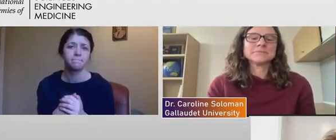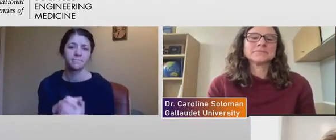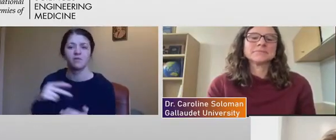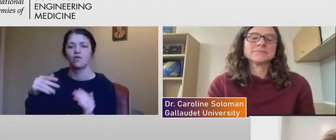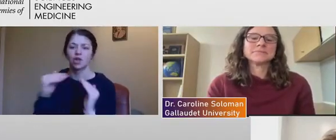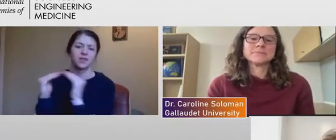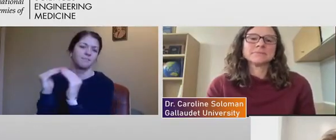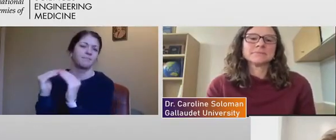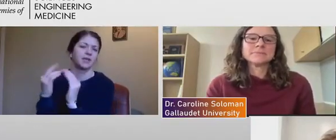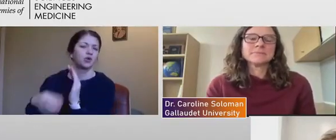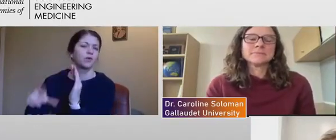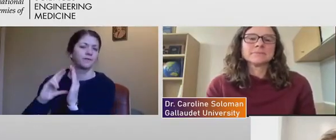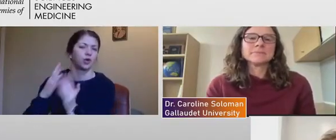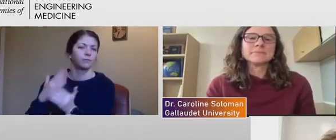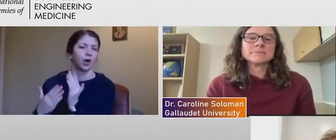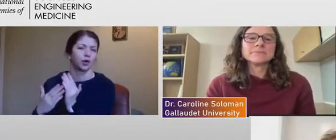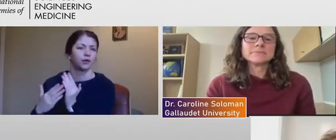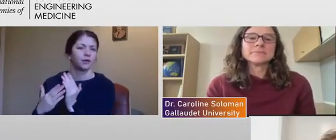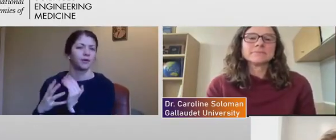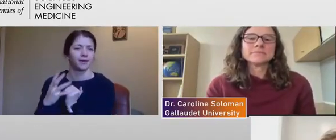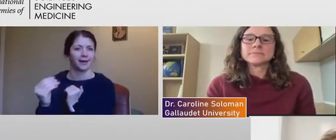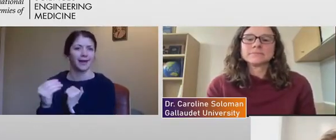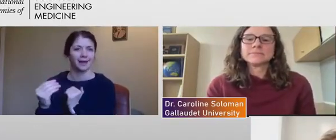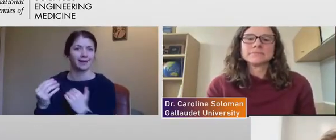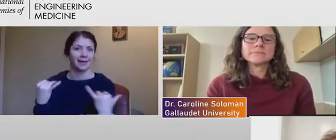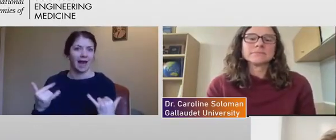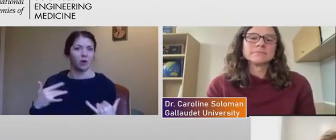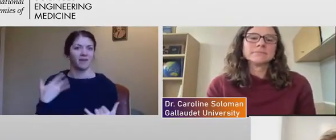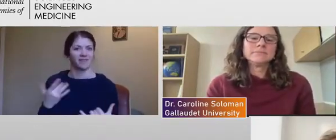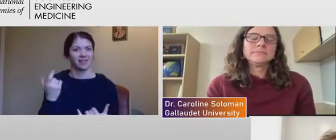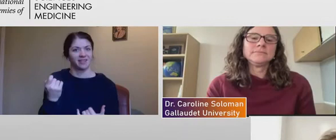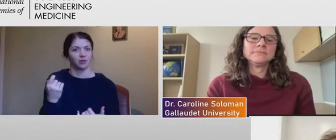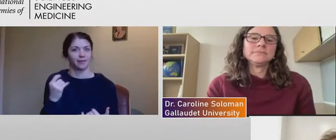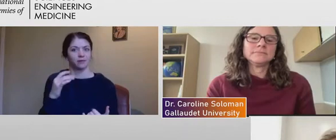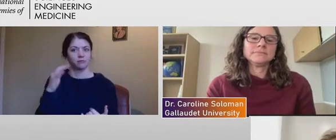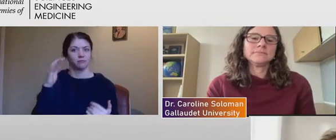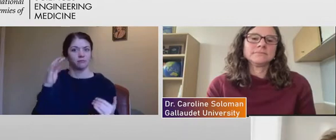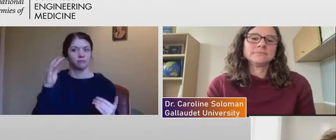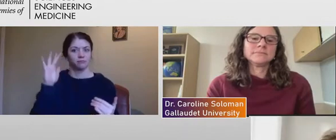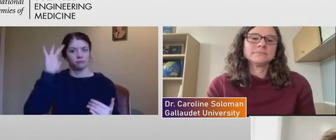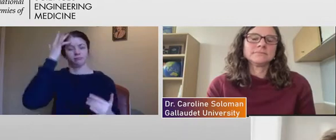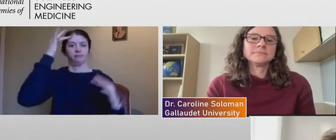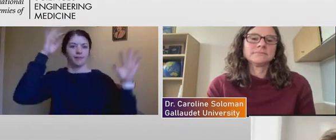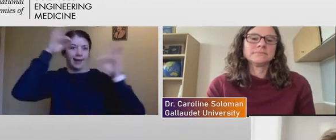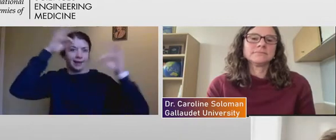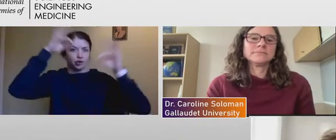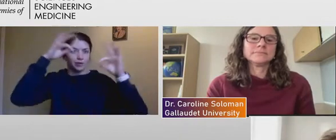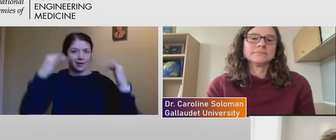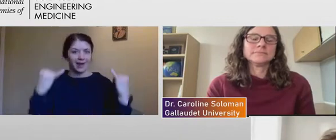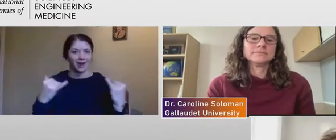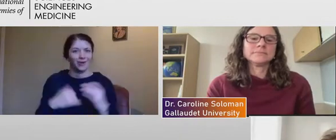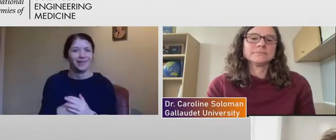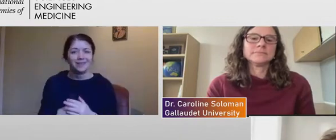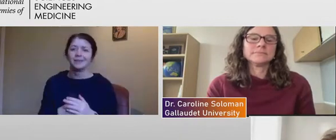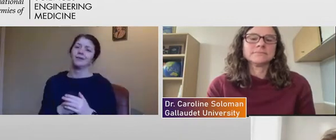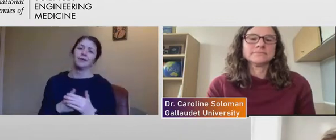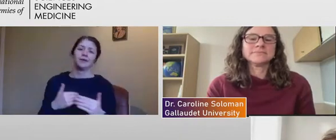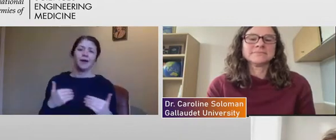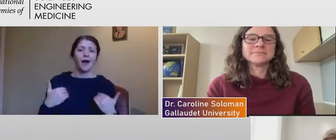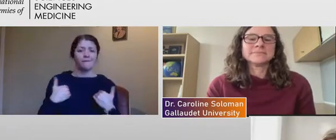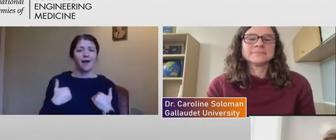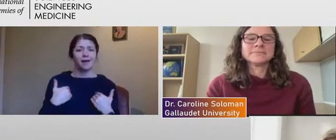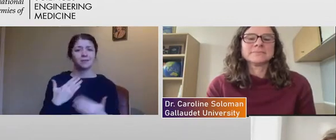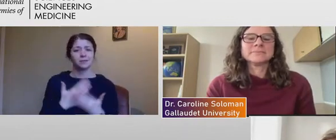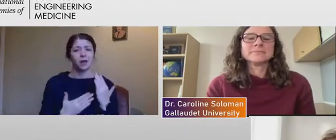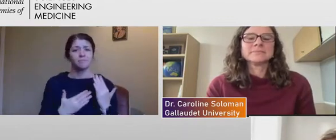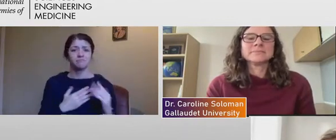side. And I feel kind of ignorant now. I've actually had some fairly positive experiences through the National Science